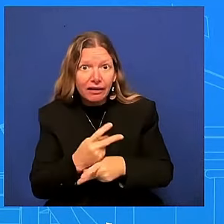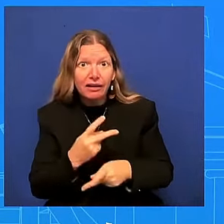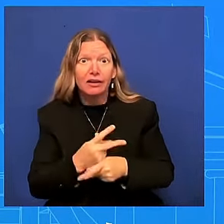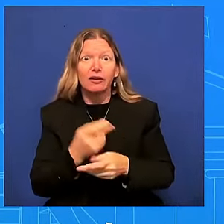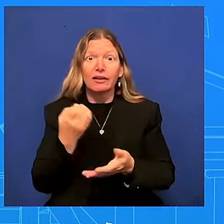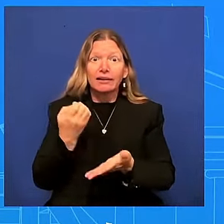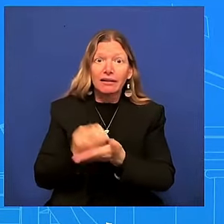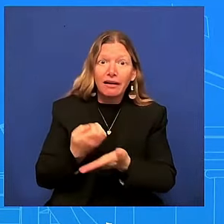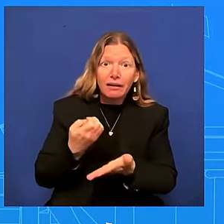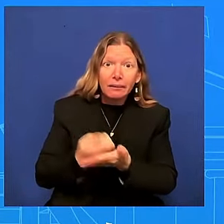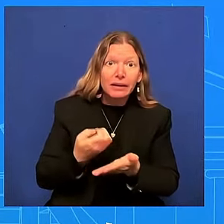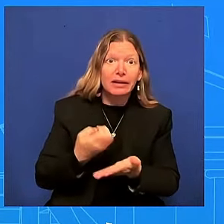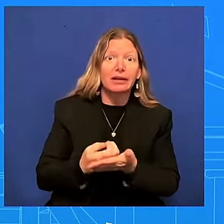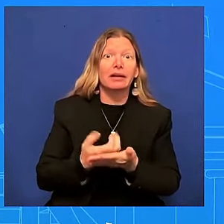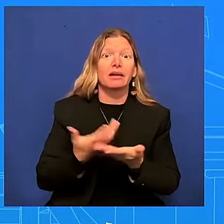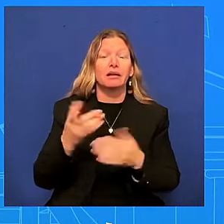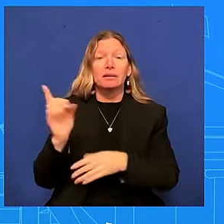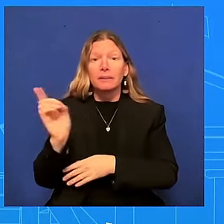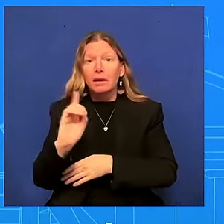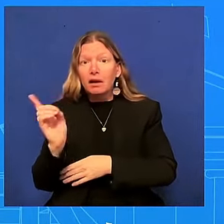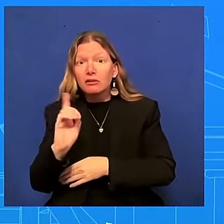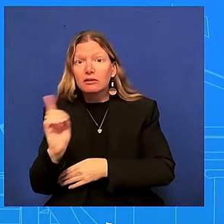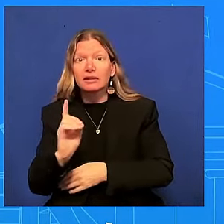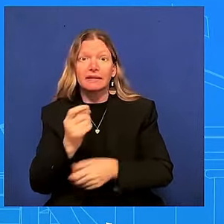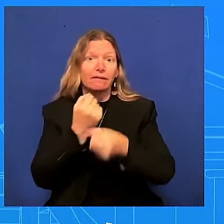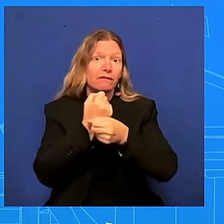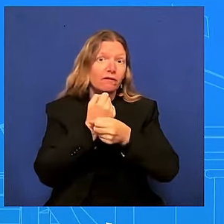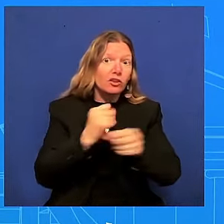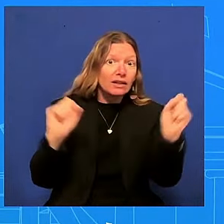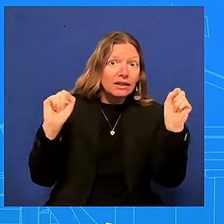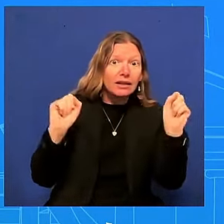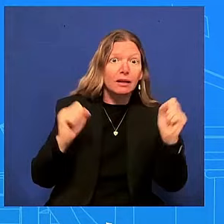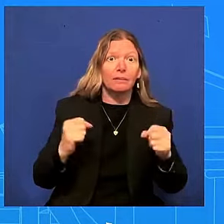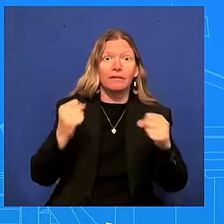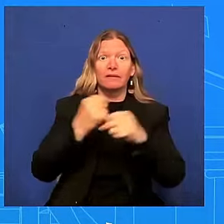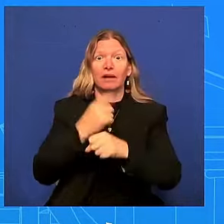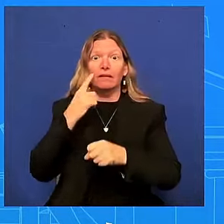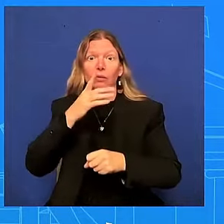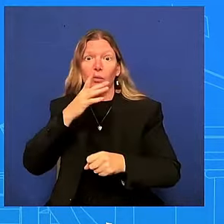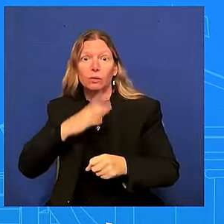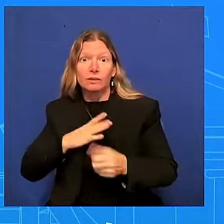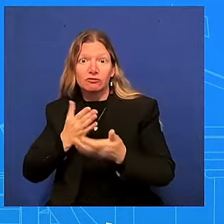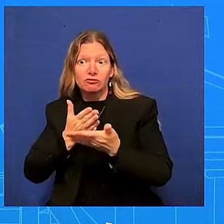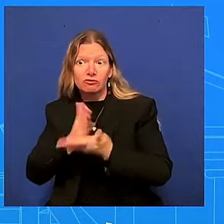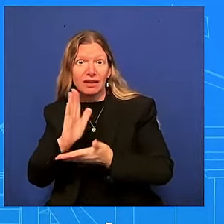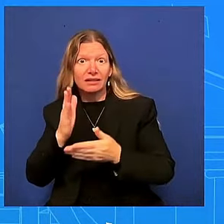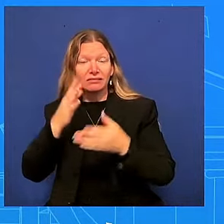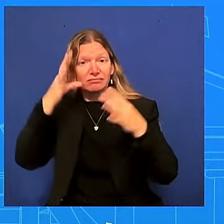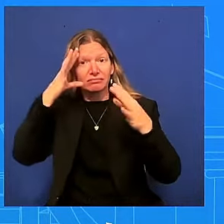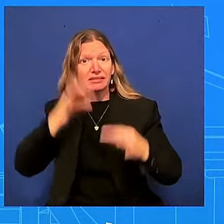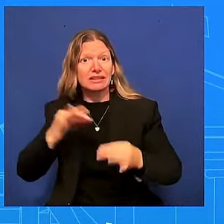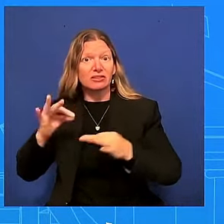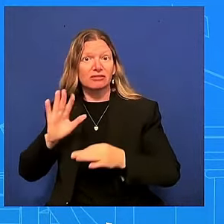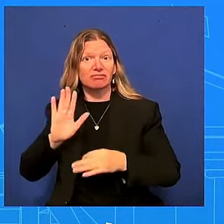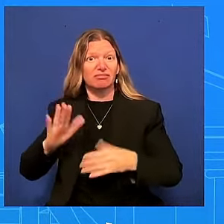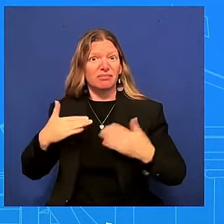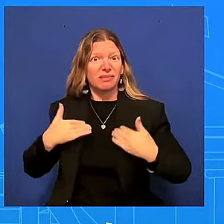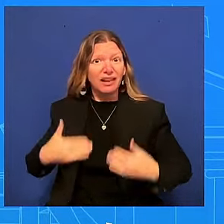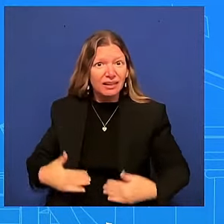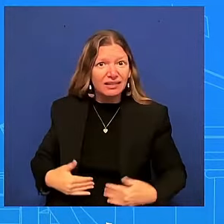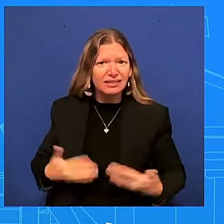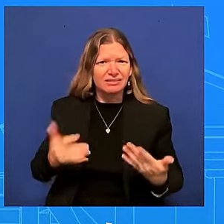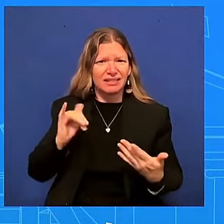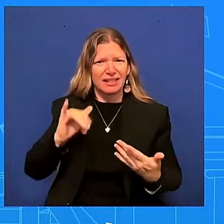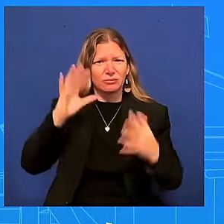decisions on their bodies that's what the president wants to continue to that's the turning of the page but we get it i look i